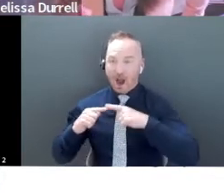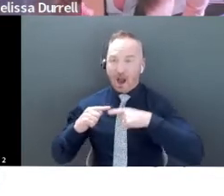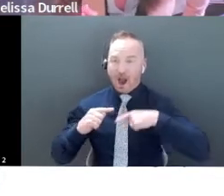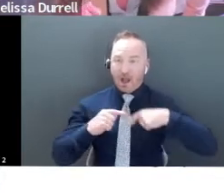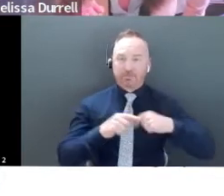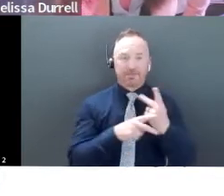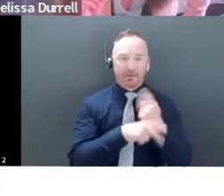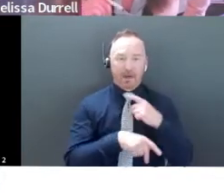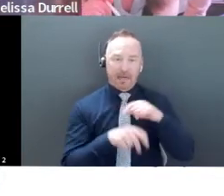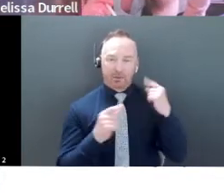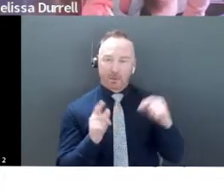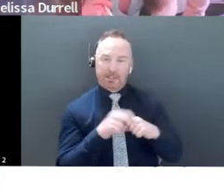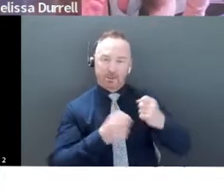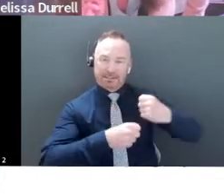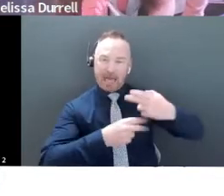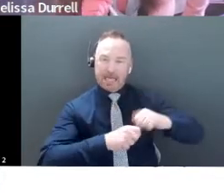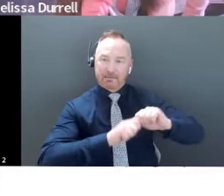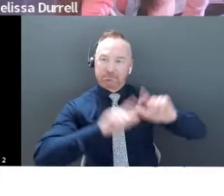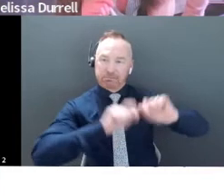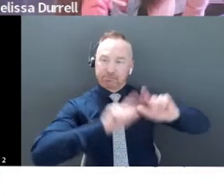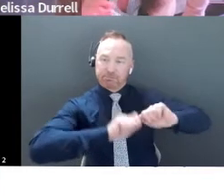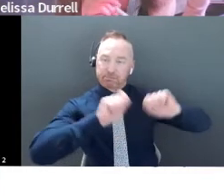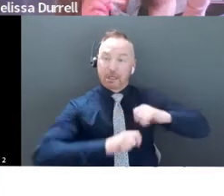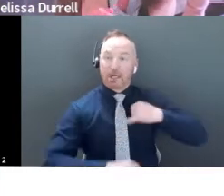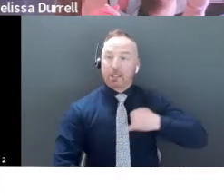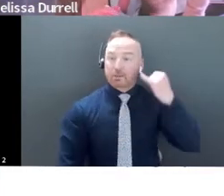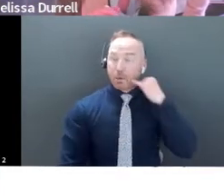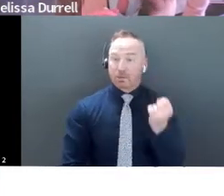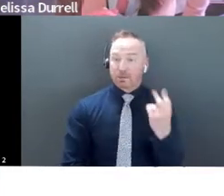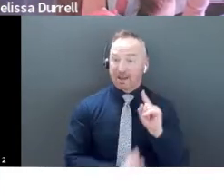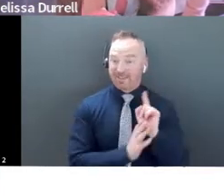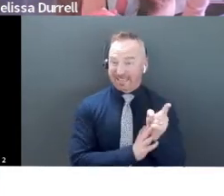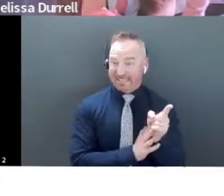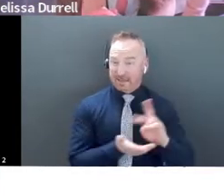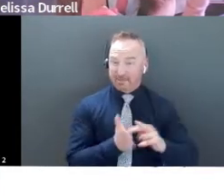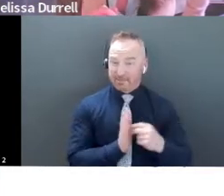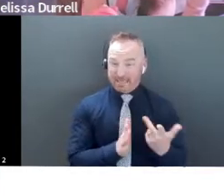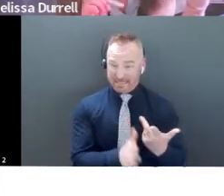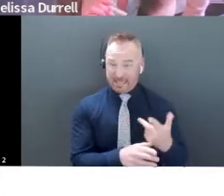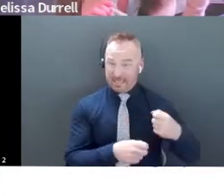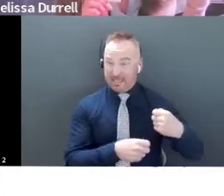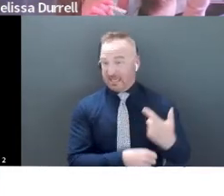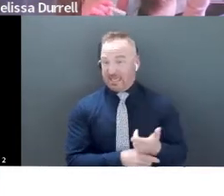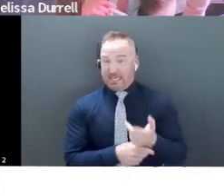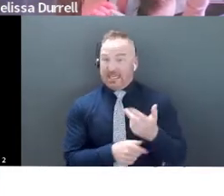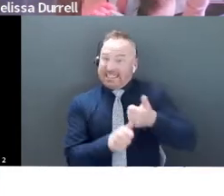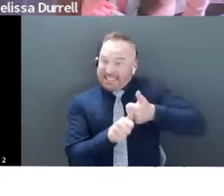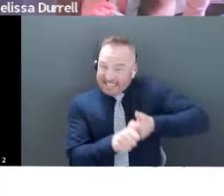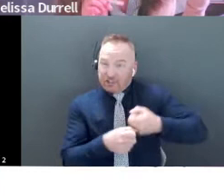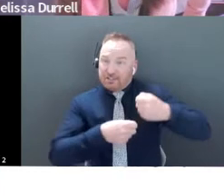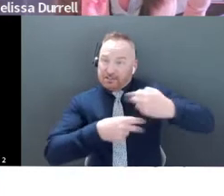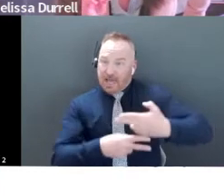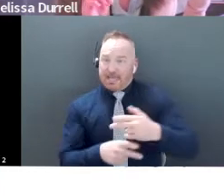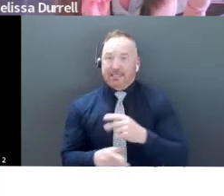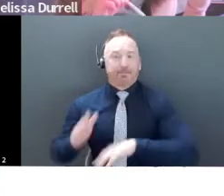on each slide. Typically, I don't like if I'm doing a 12 minute pitch, you should never spend more than 12 minutes on a slot or two minutes on a slide.